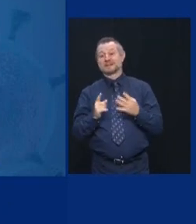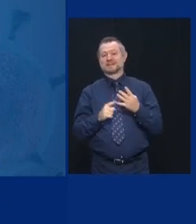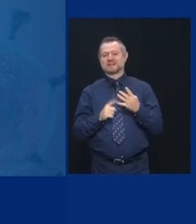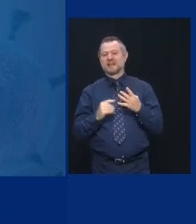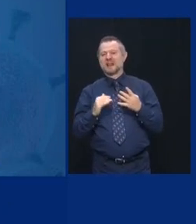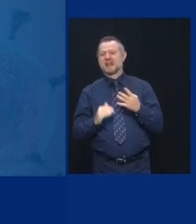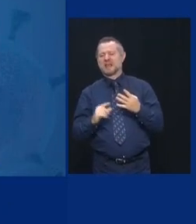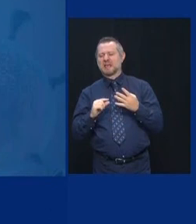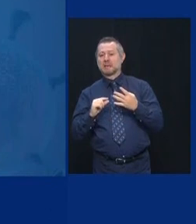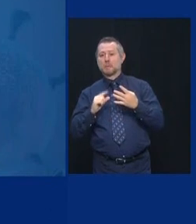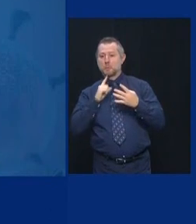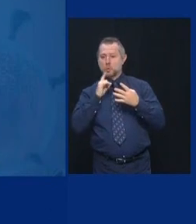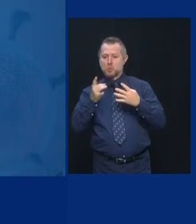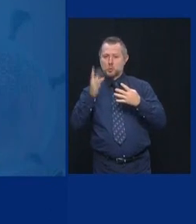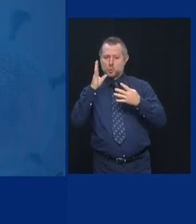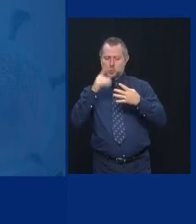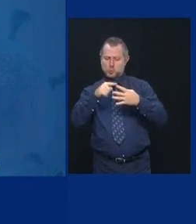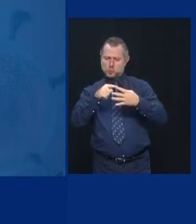relatively.